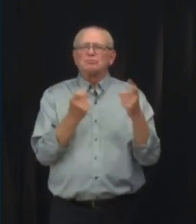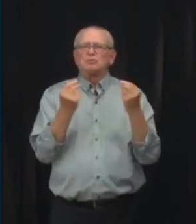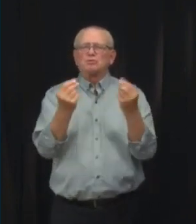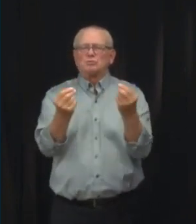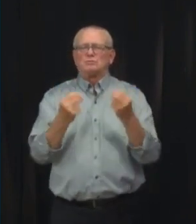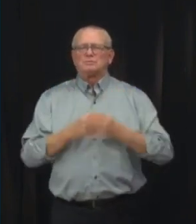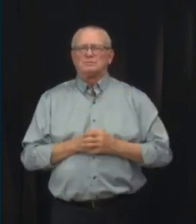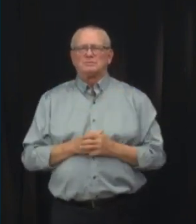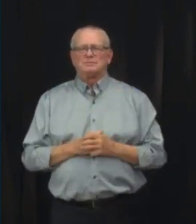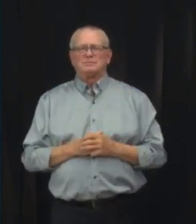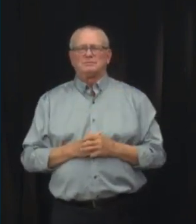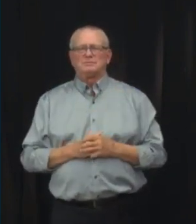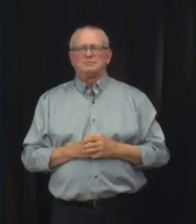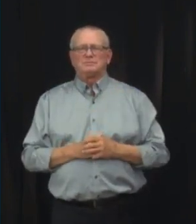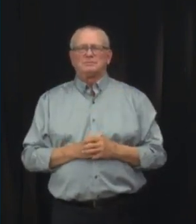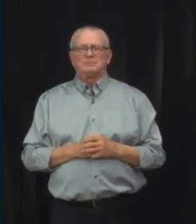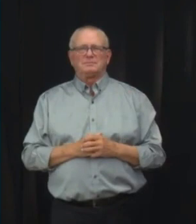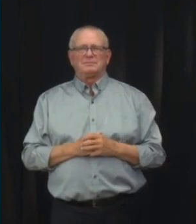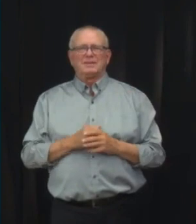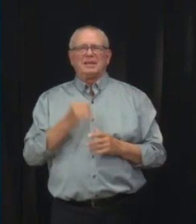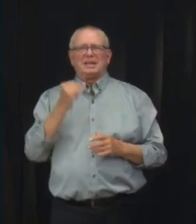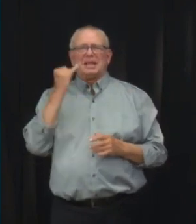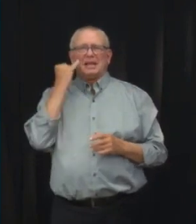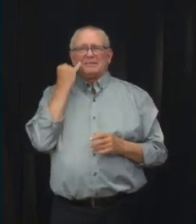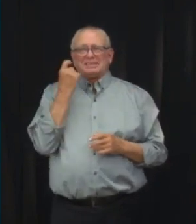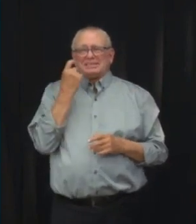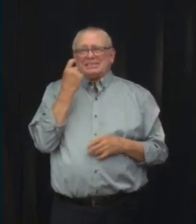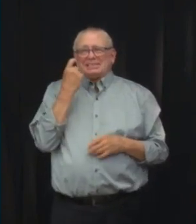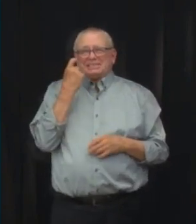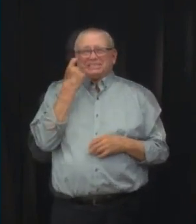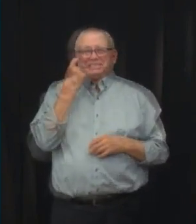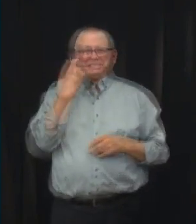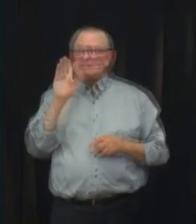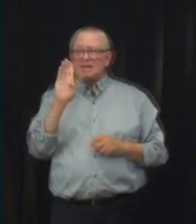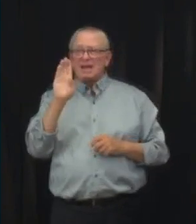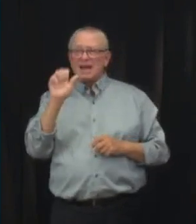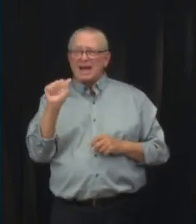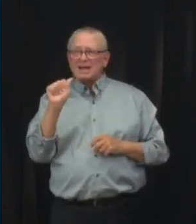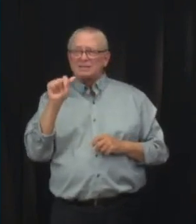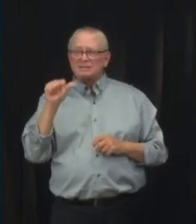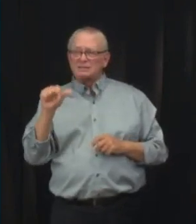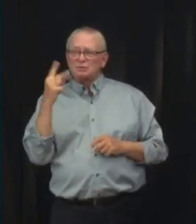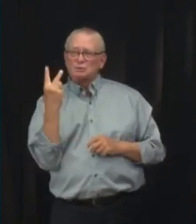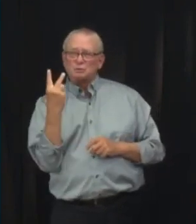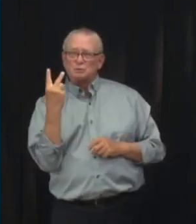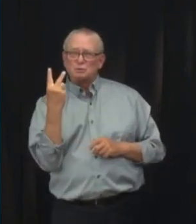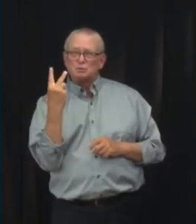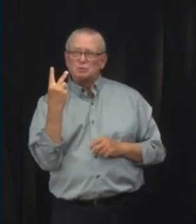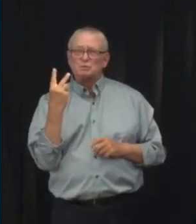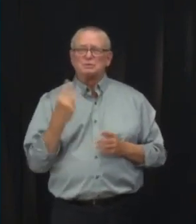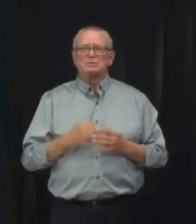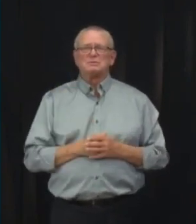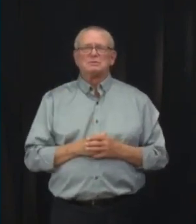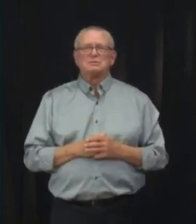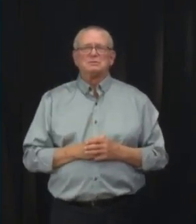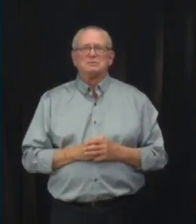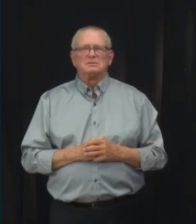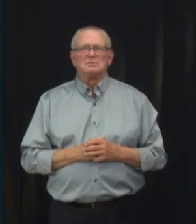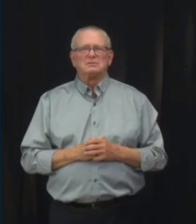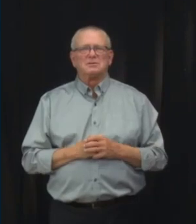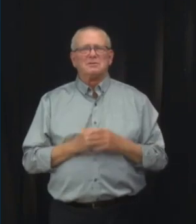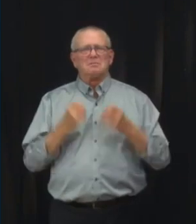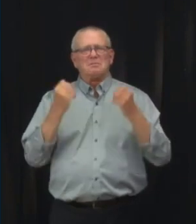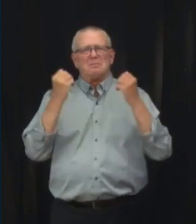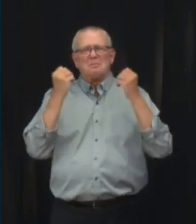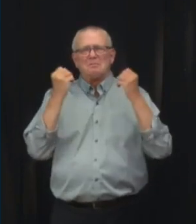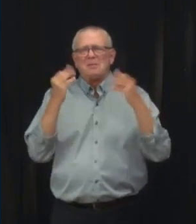anyone who has recently lost a loved one, whether to COVID or any other cause. First, it's important to remember that many viruses constantly change